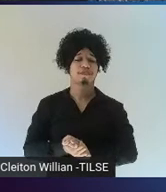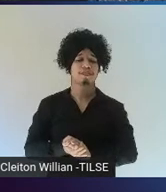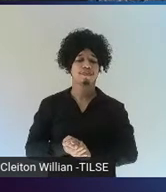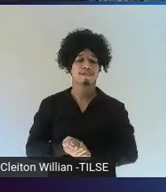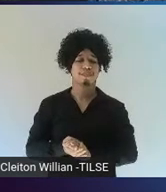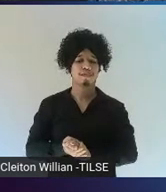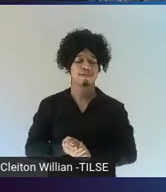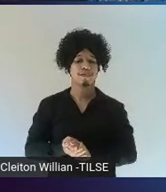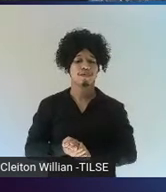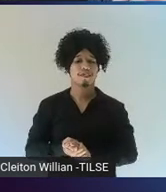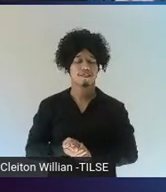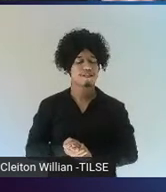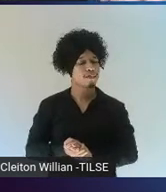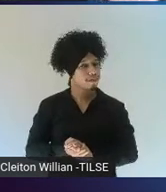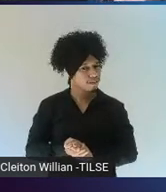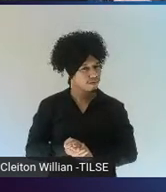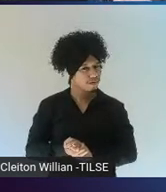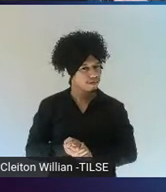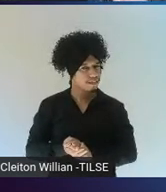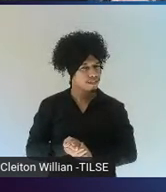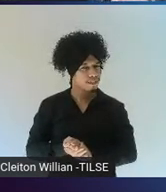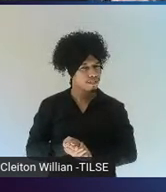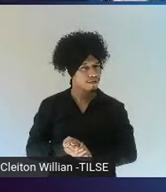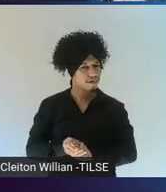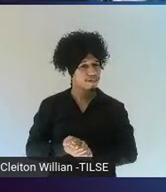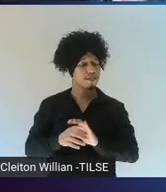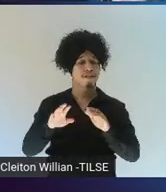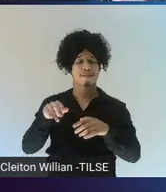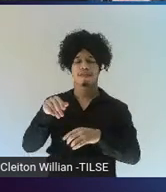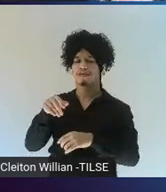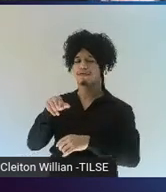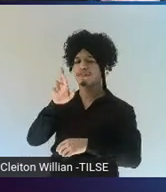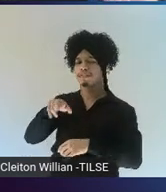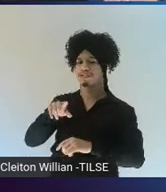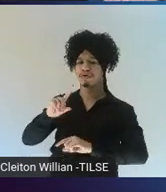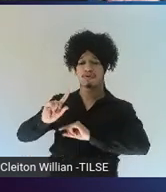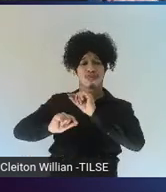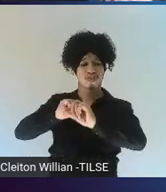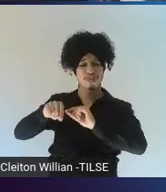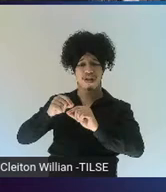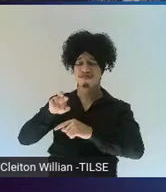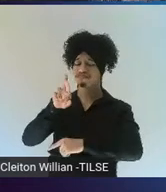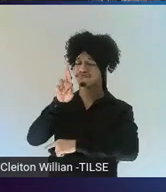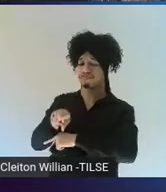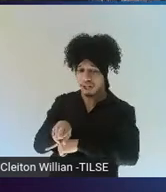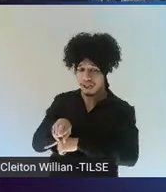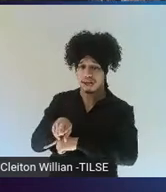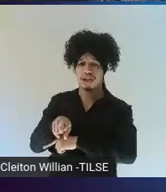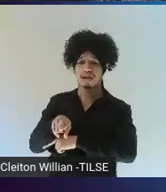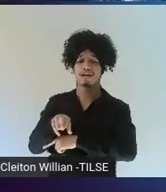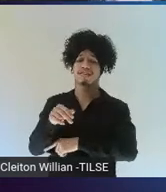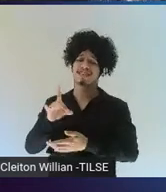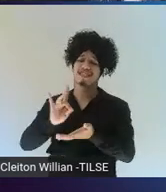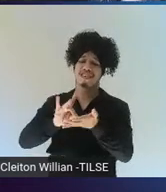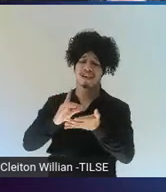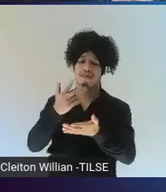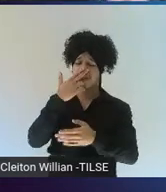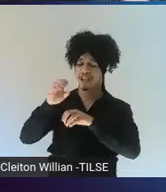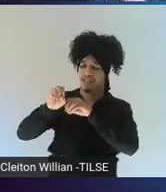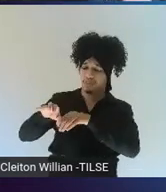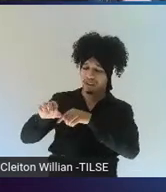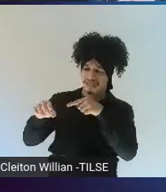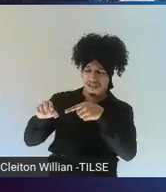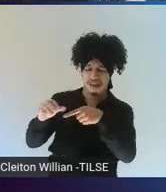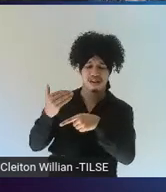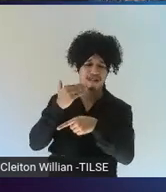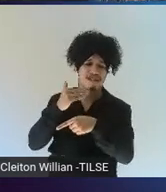And this resulted in what they called a perpetuation of educational inequalities. So, the students